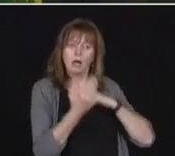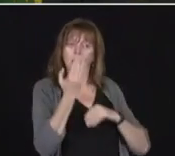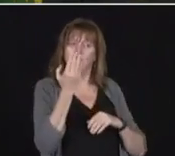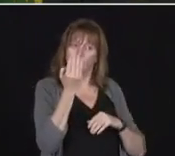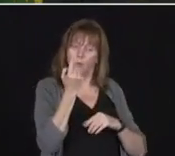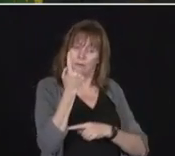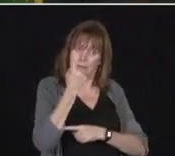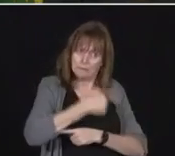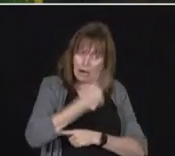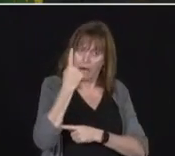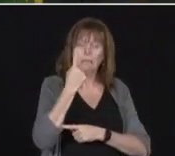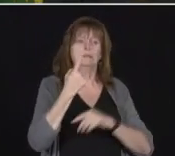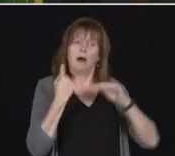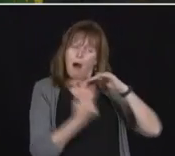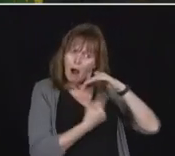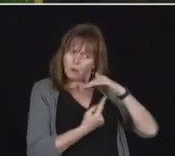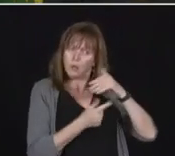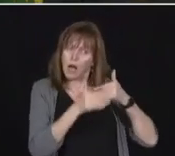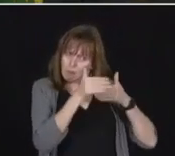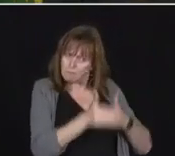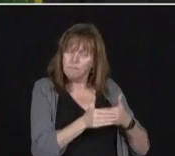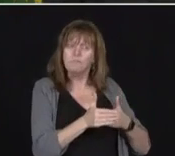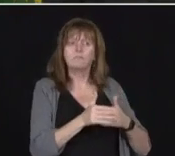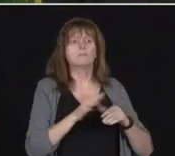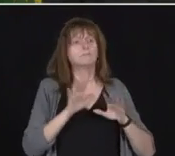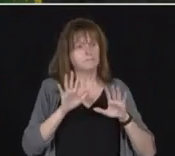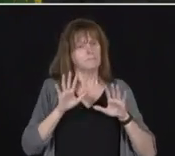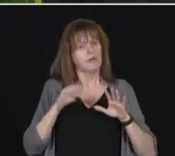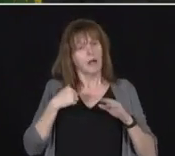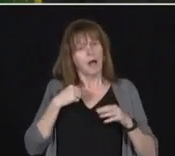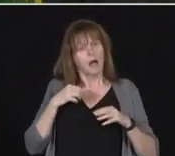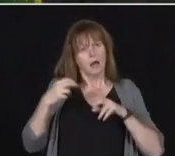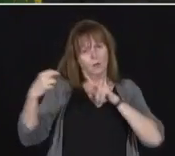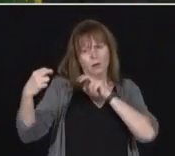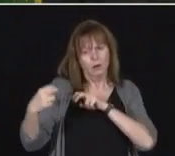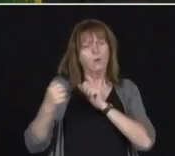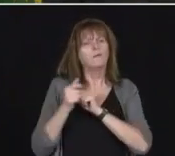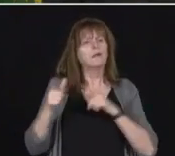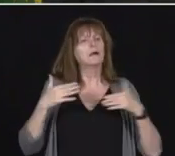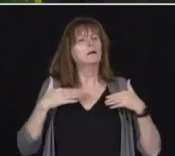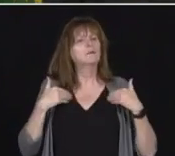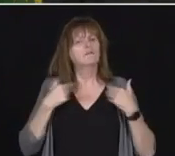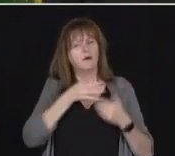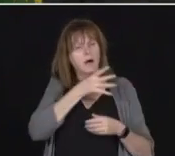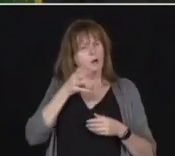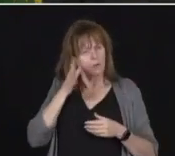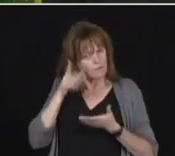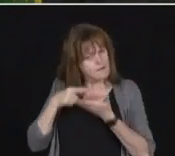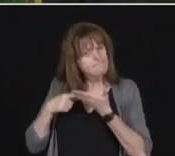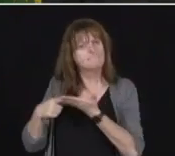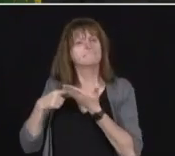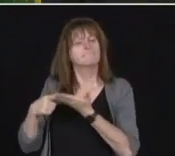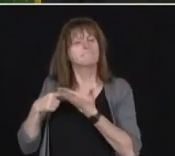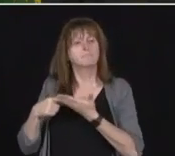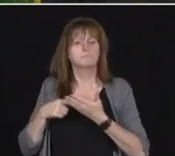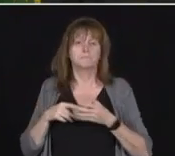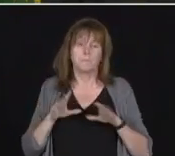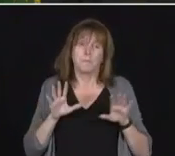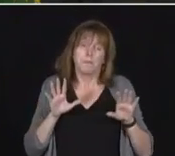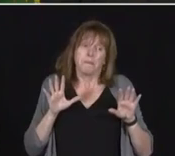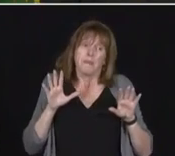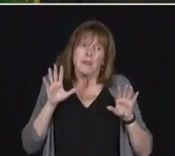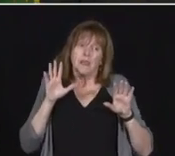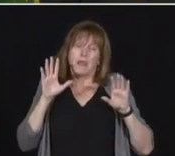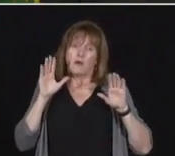But it's something that will sit down with the minister of agriculture. And once we get the economy going, hopefully we're going to be in the same position as we were before